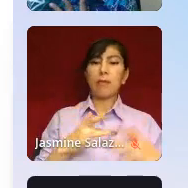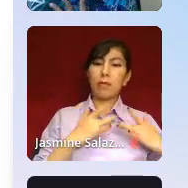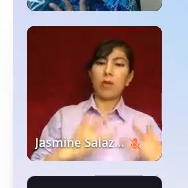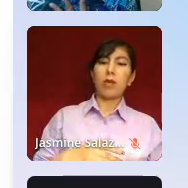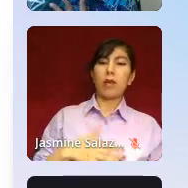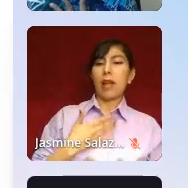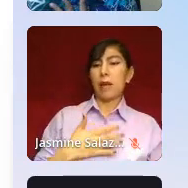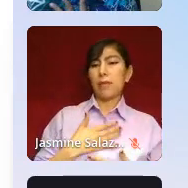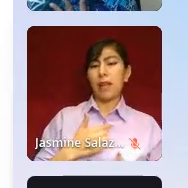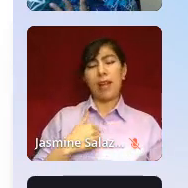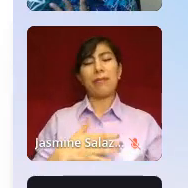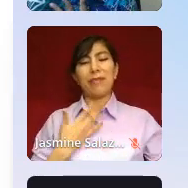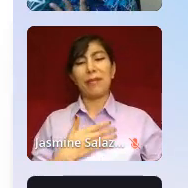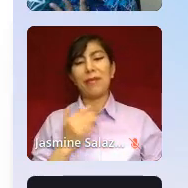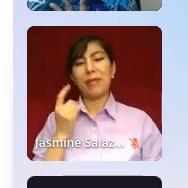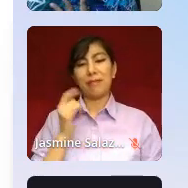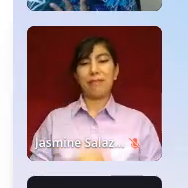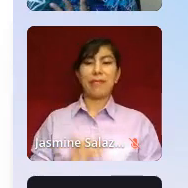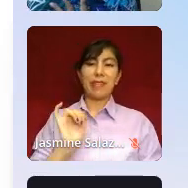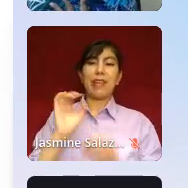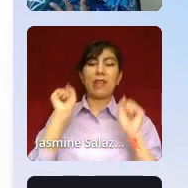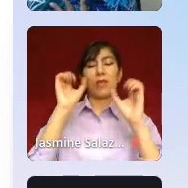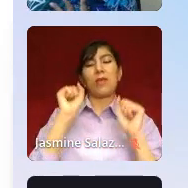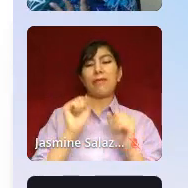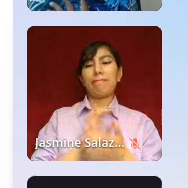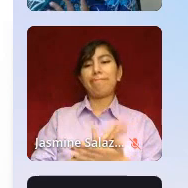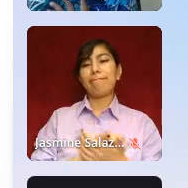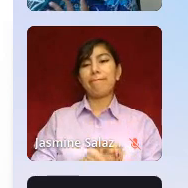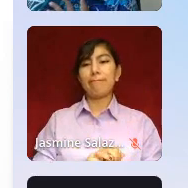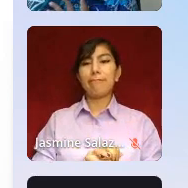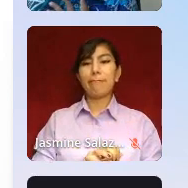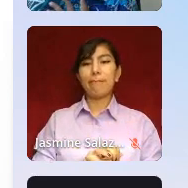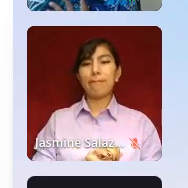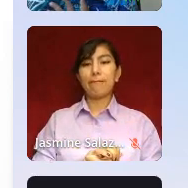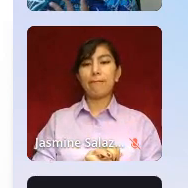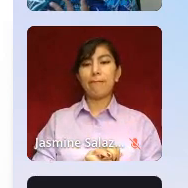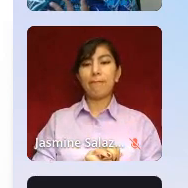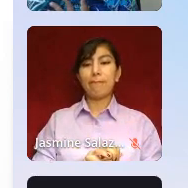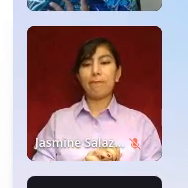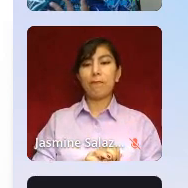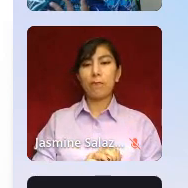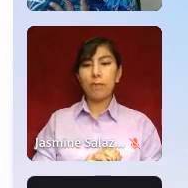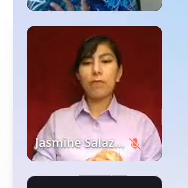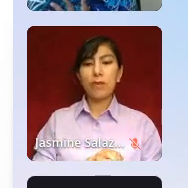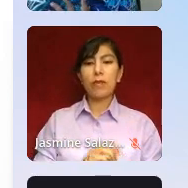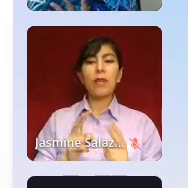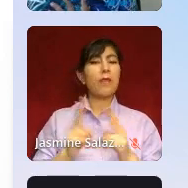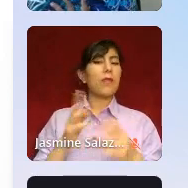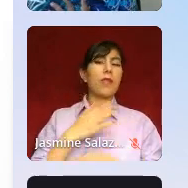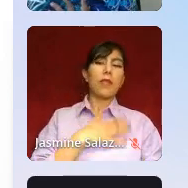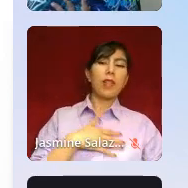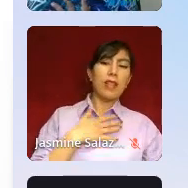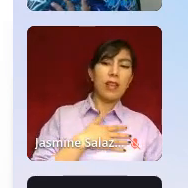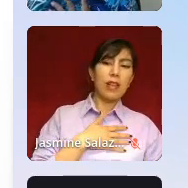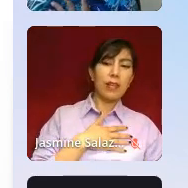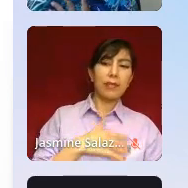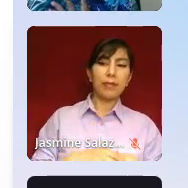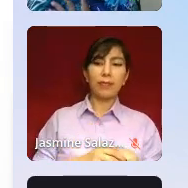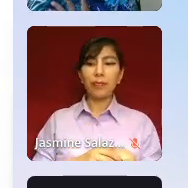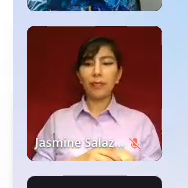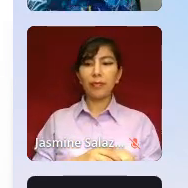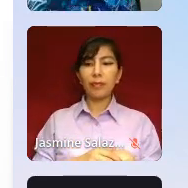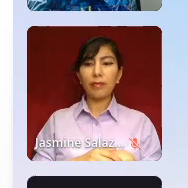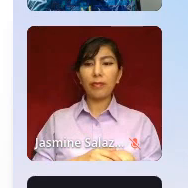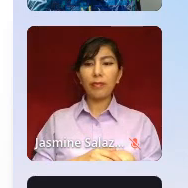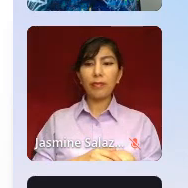That makes me happy. It was great. Relax. Yoga was so relaxing. Carmelita, hey